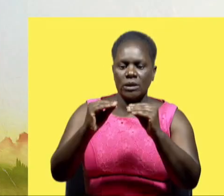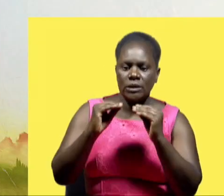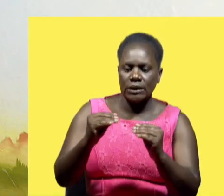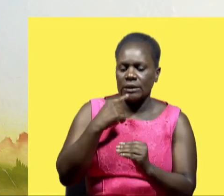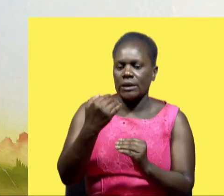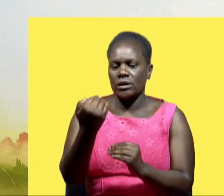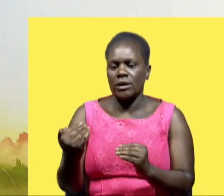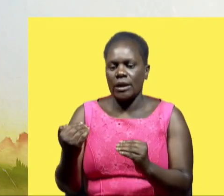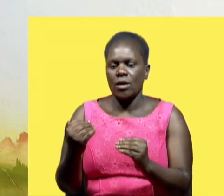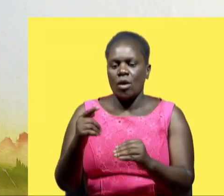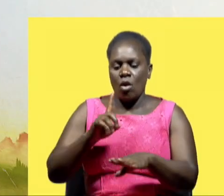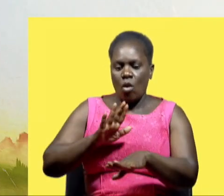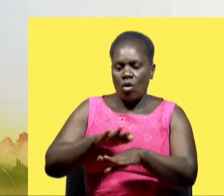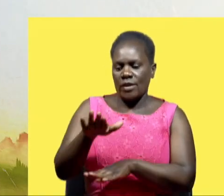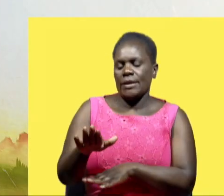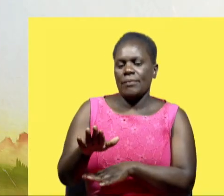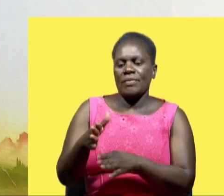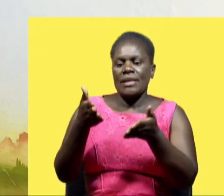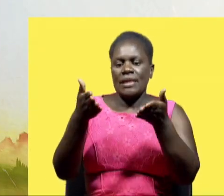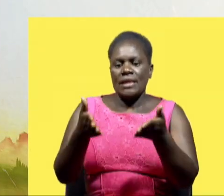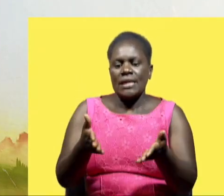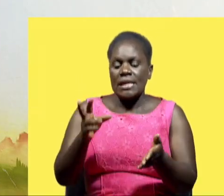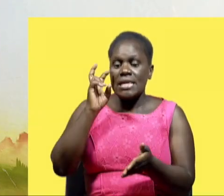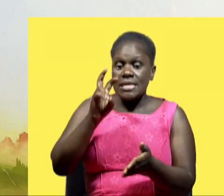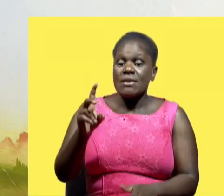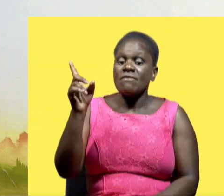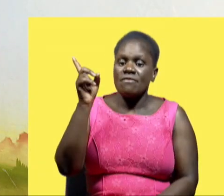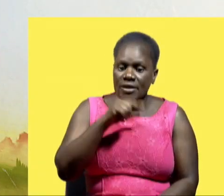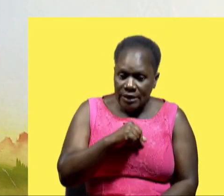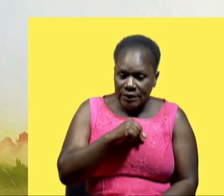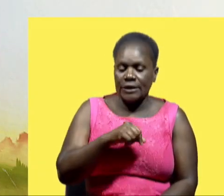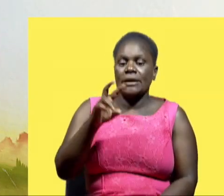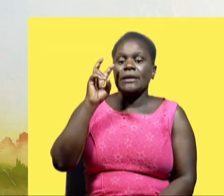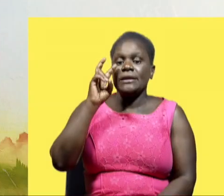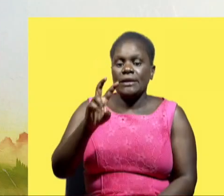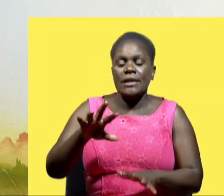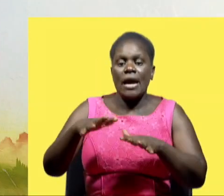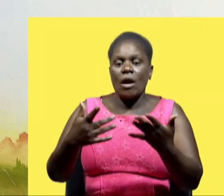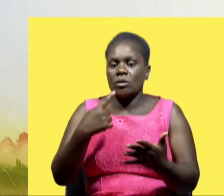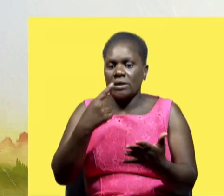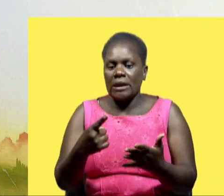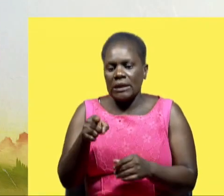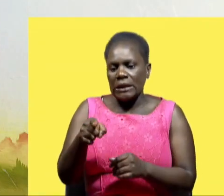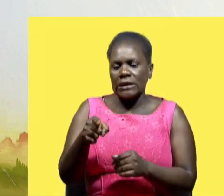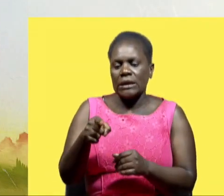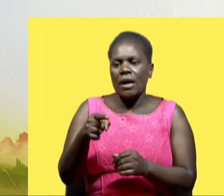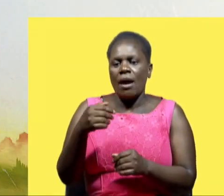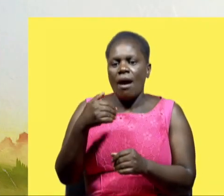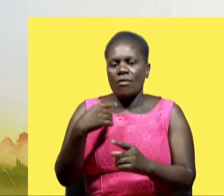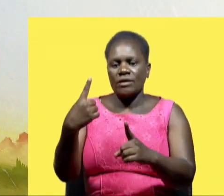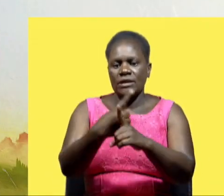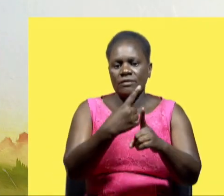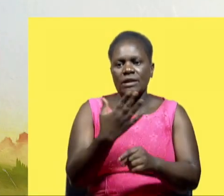teach and tell children about coral reefs now this one they have seen it and they have seen where we tell them coral reefs